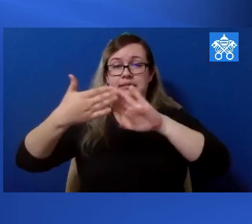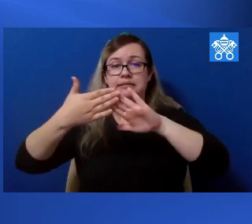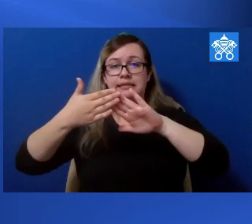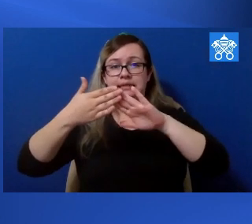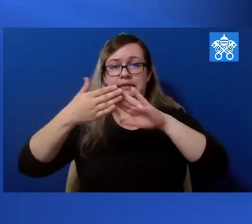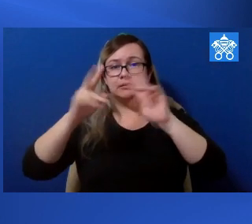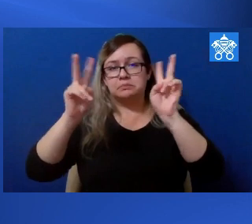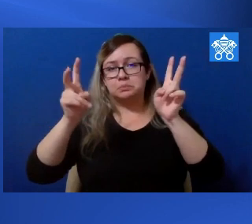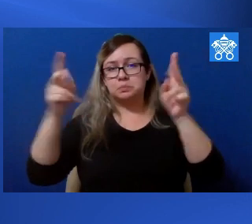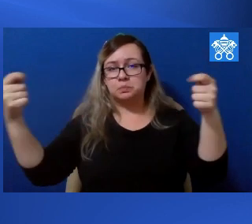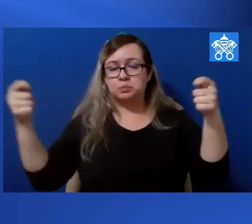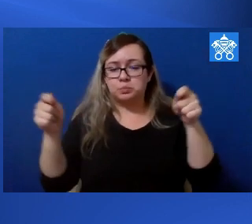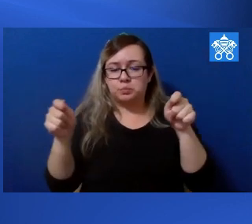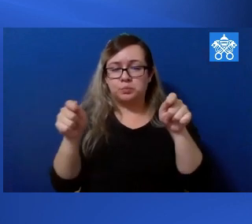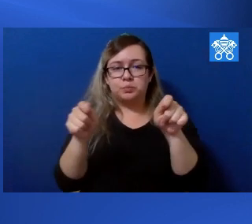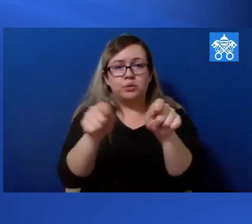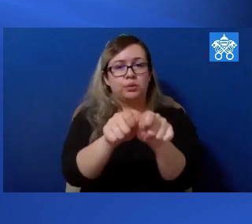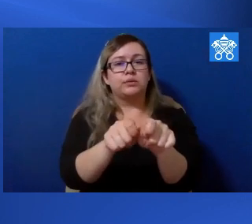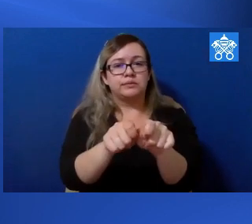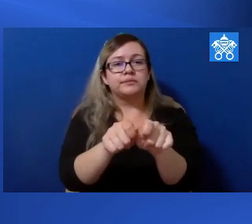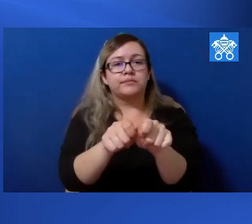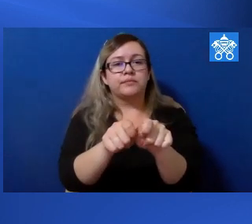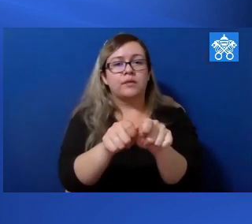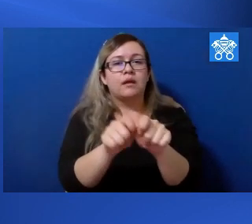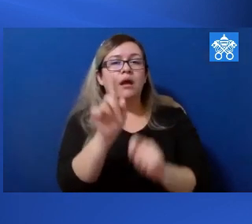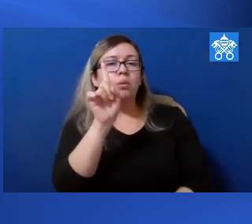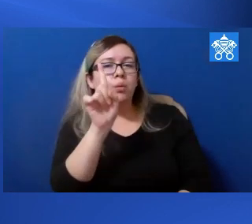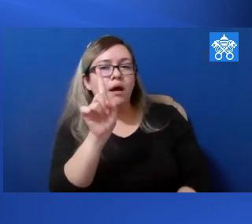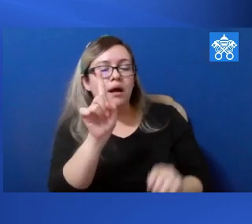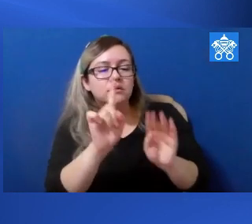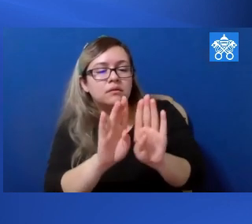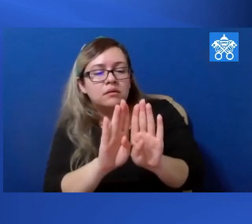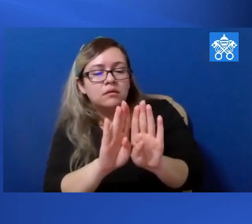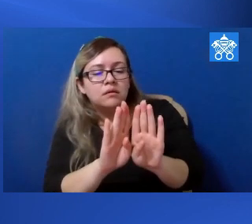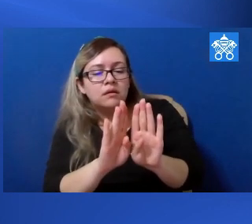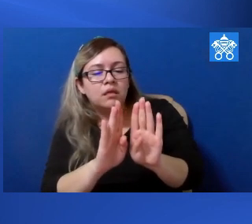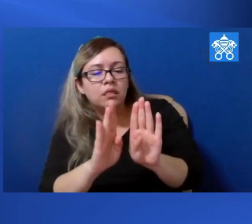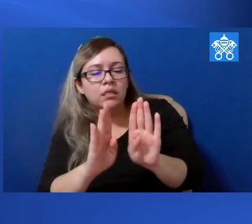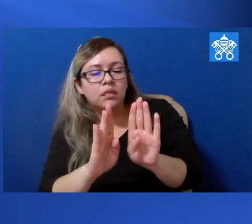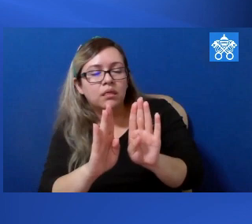doors of the city would be closed, and only one, the smallest,